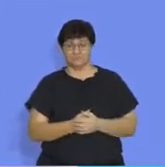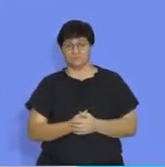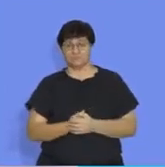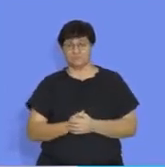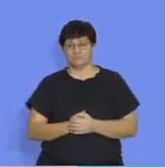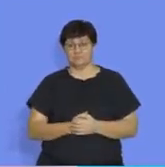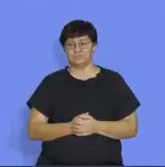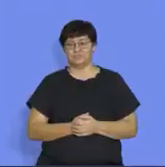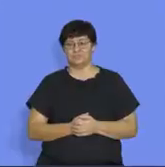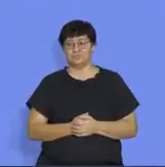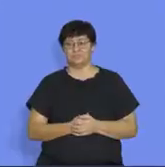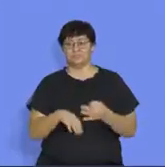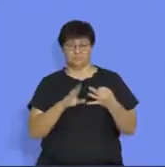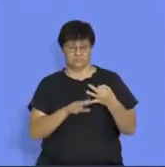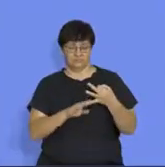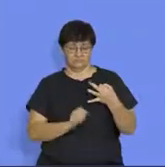the next slide.